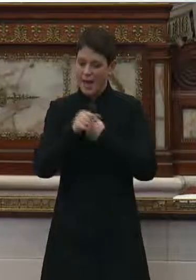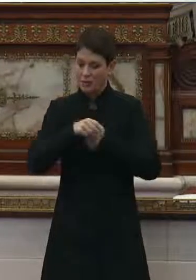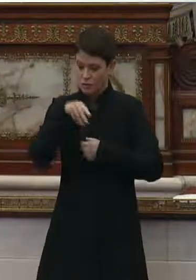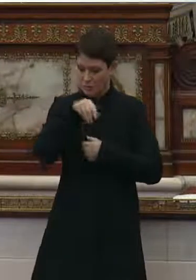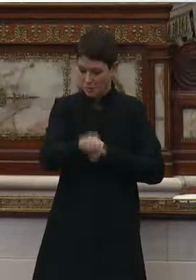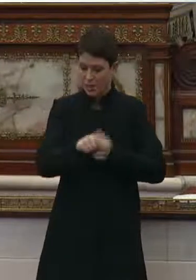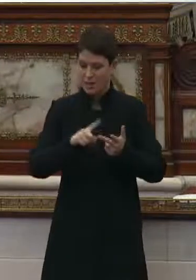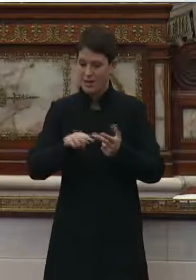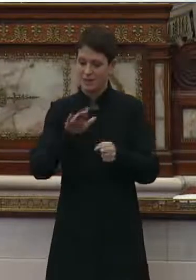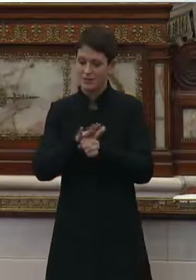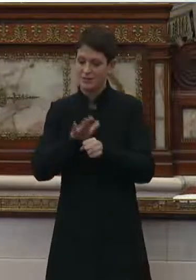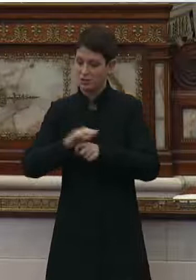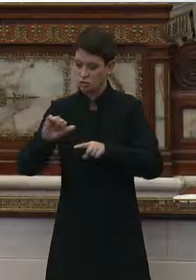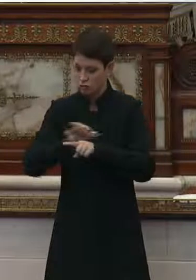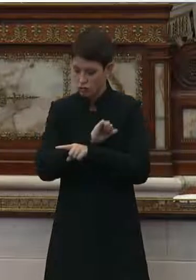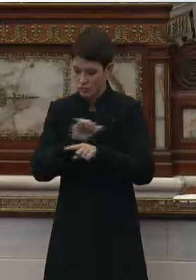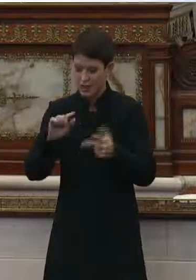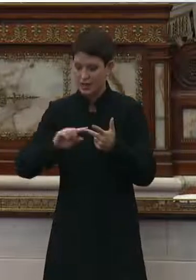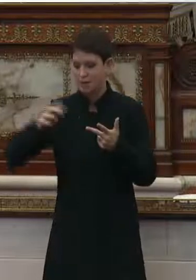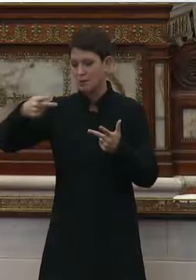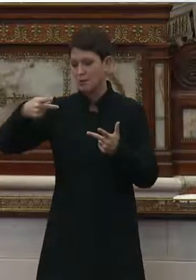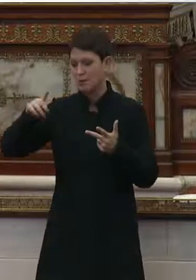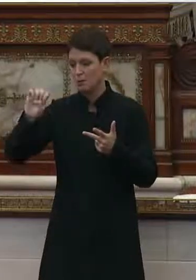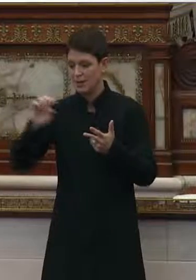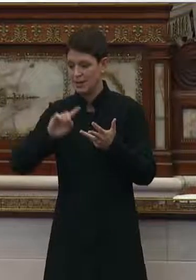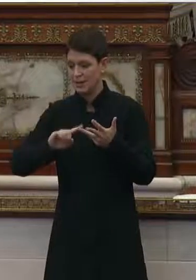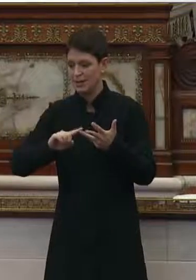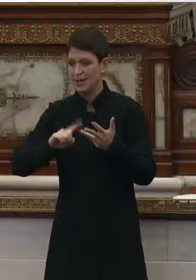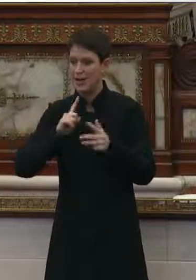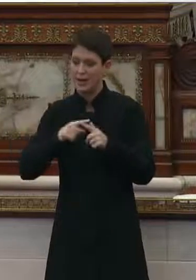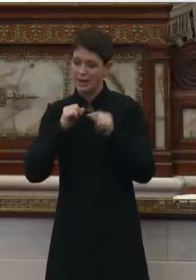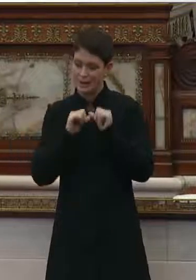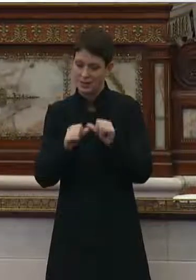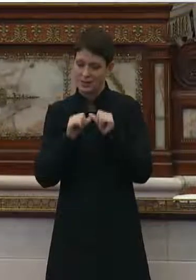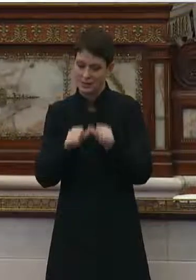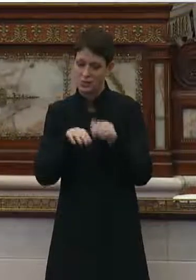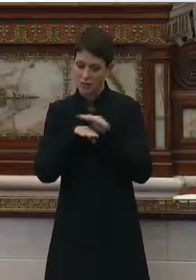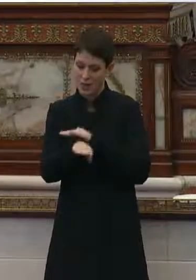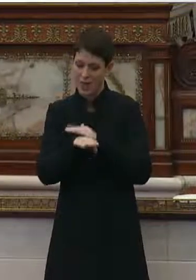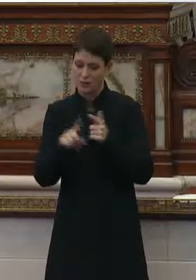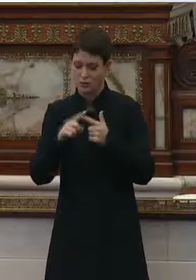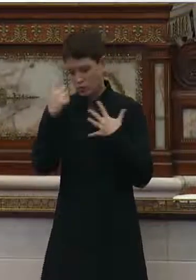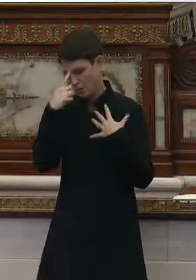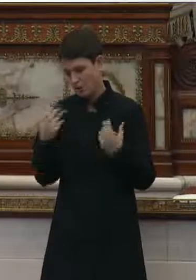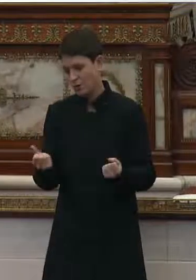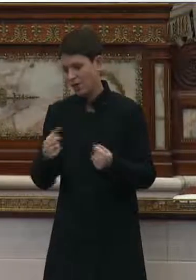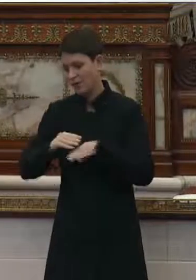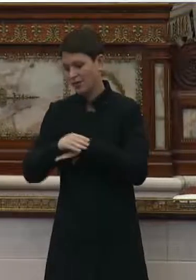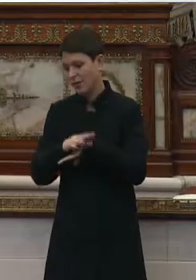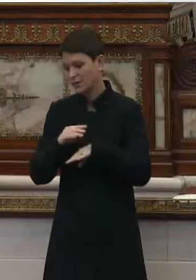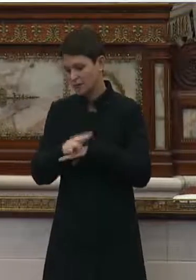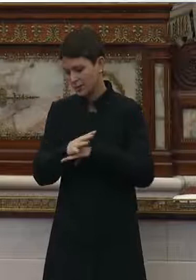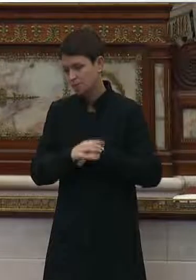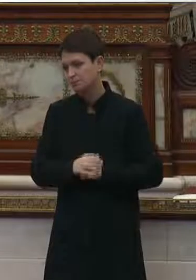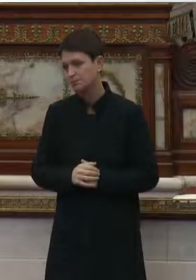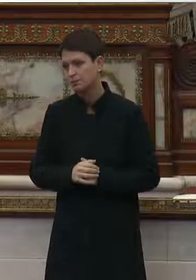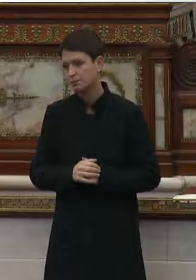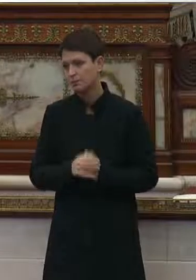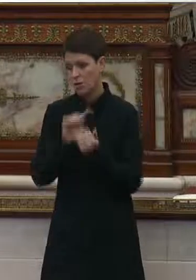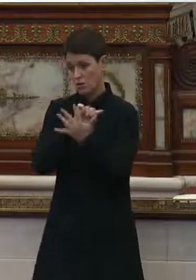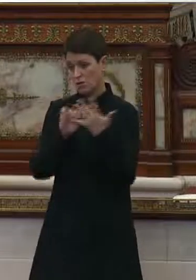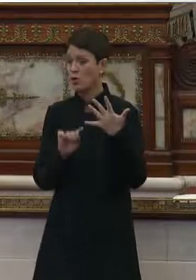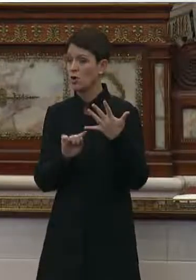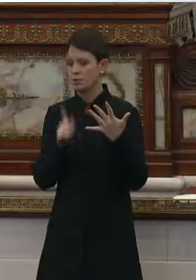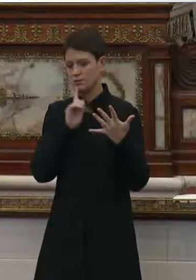sufficient training, PPE, and continued access to mental health counseling. These